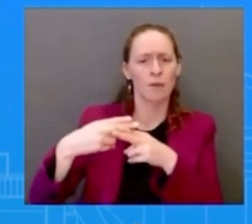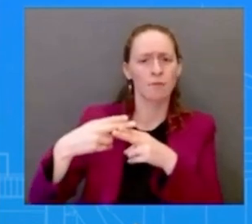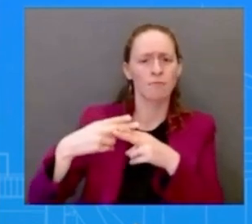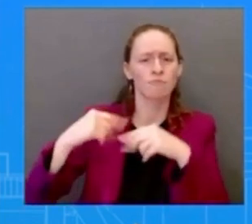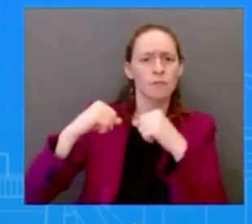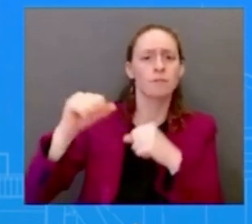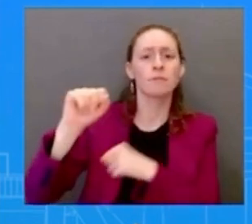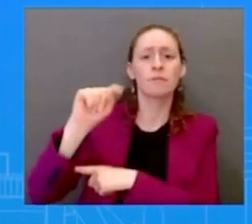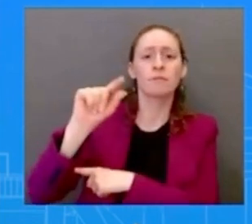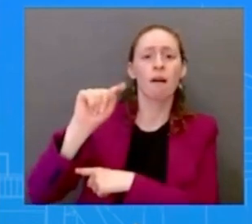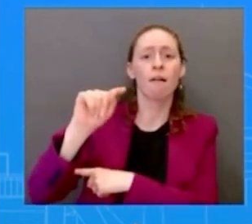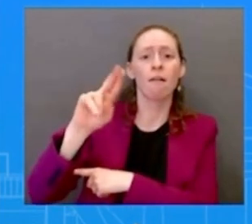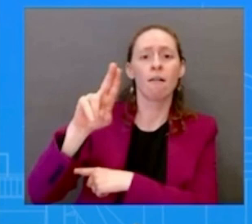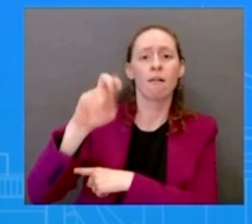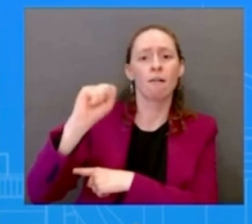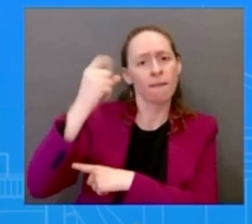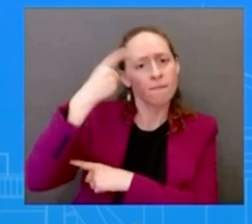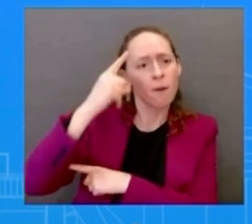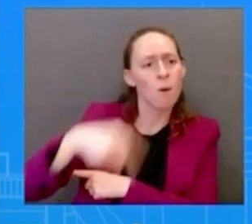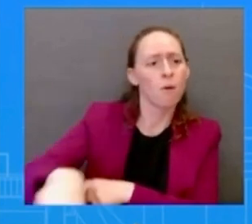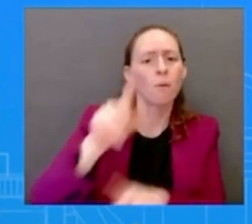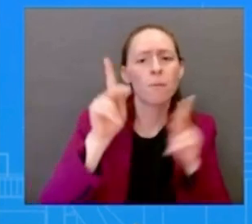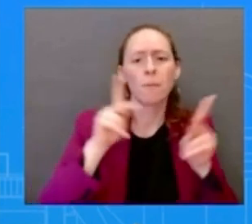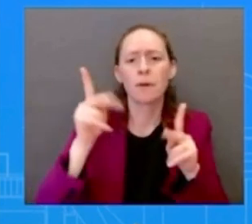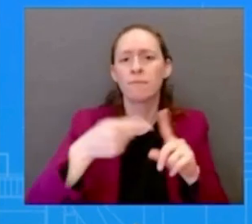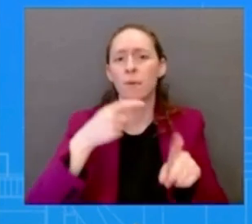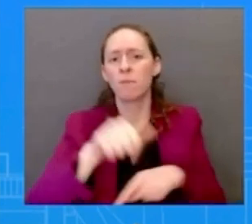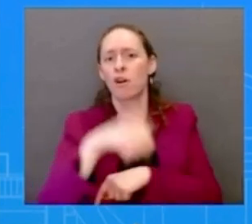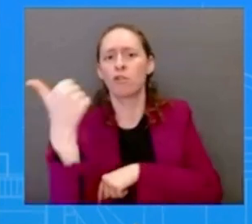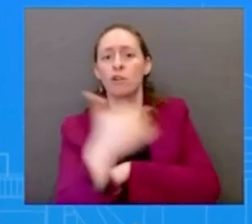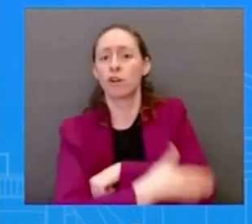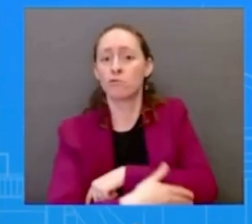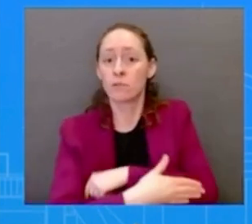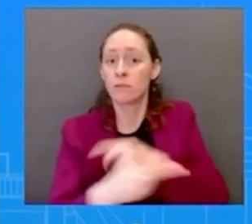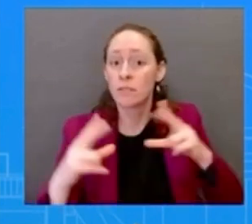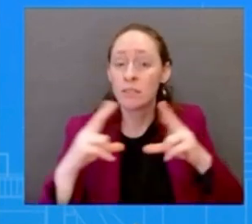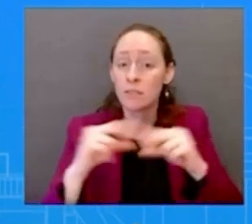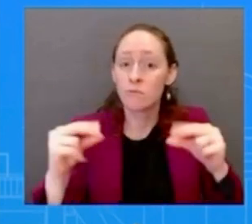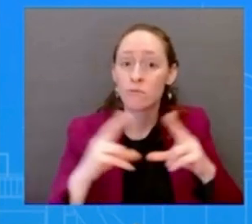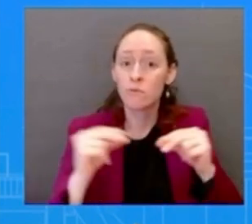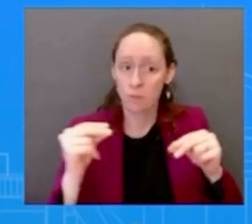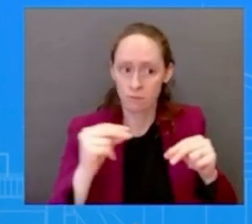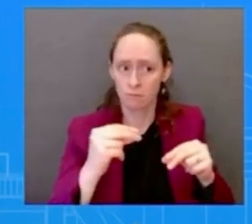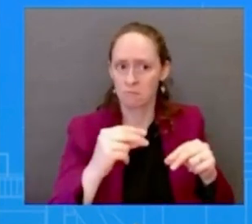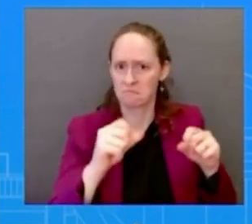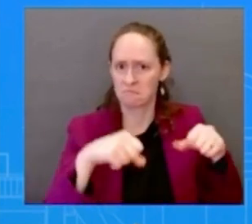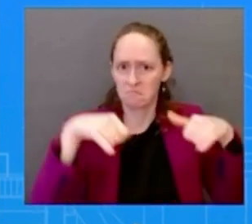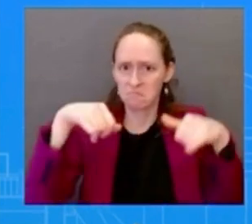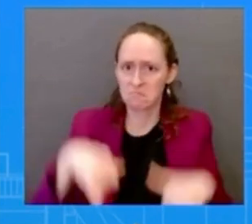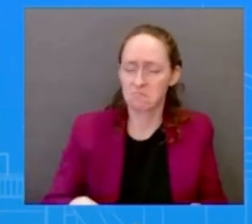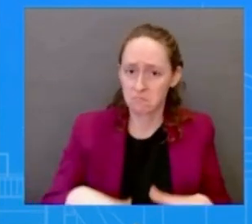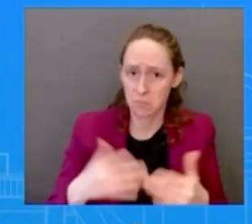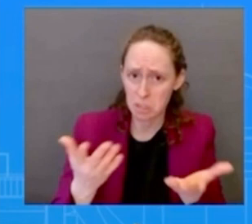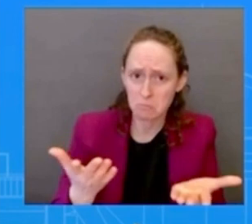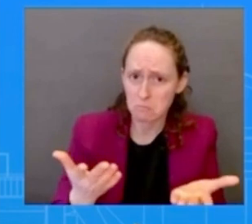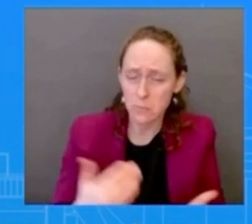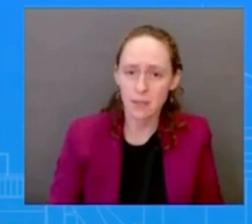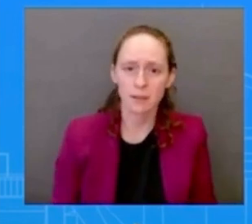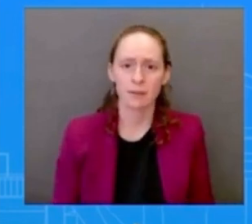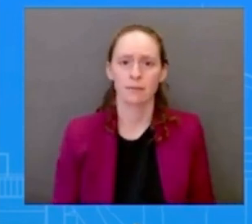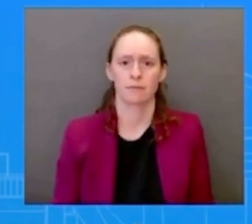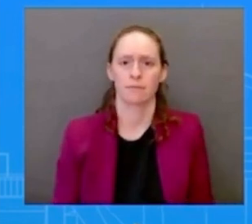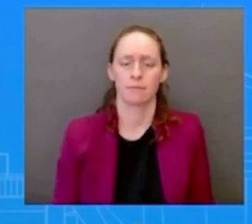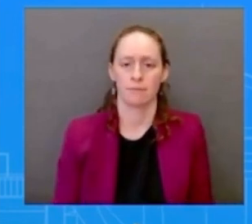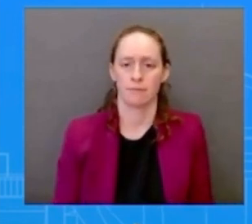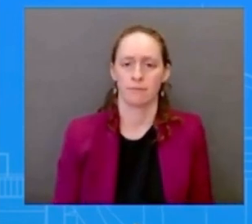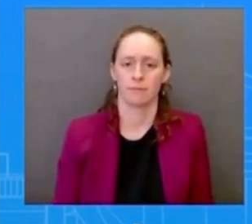share on that at this time any announcement as you know when it comes to temporary protection status that is something that is housed under the department of homeland security